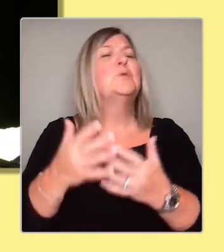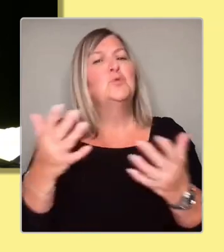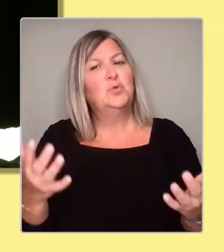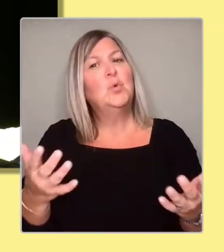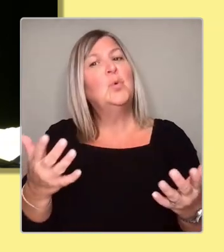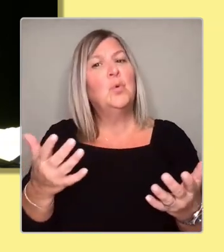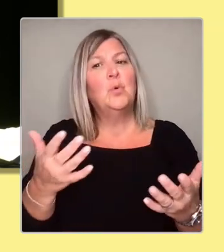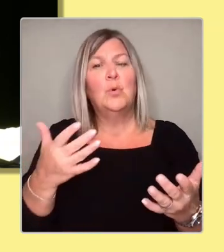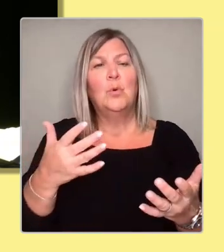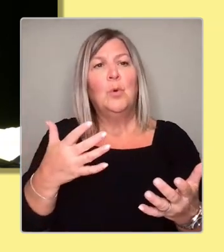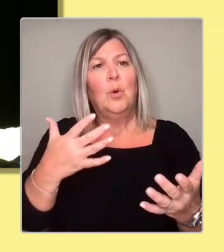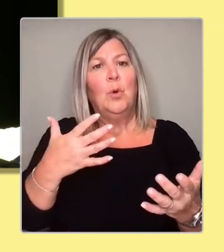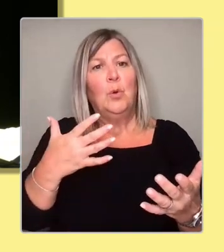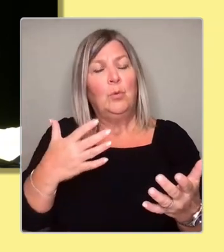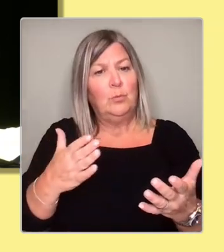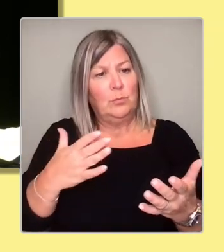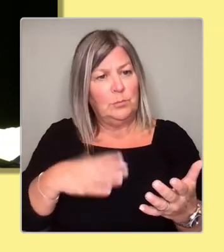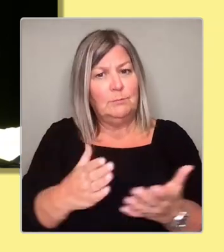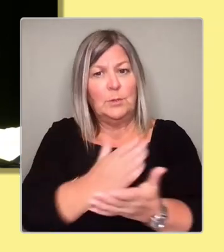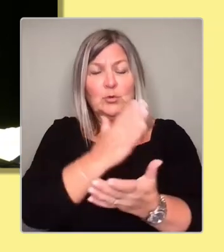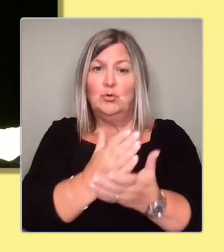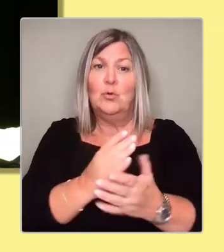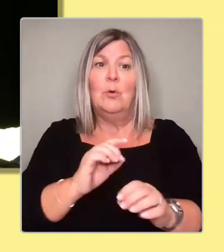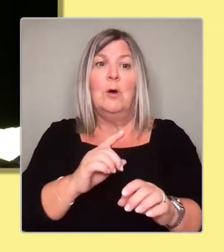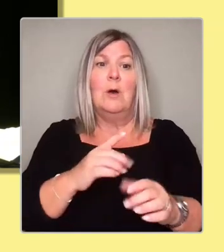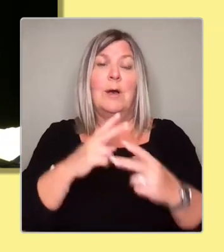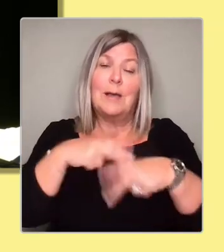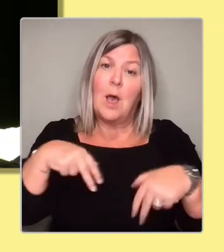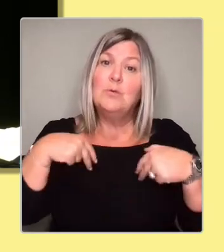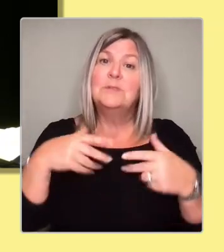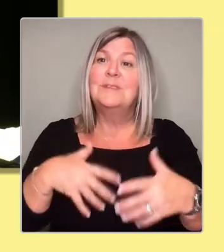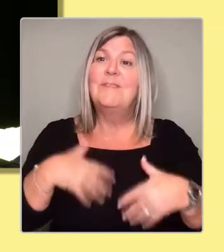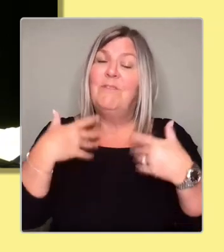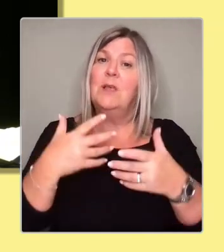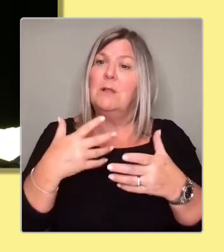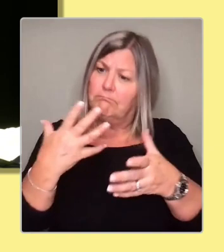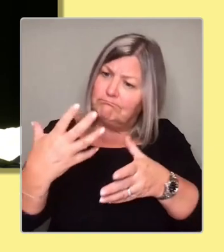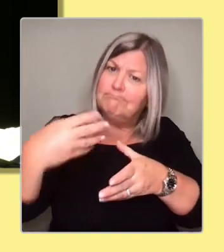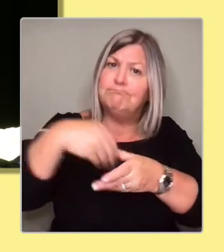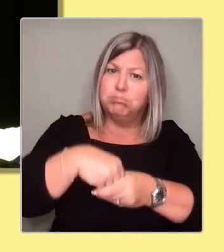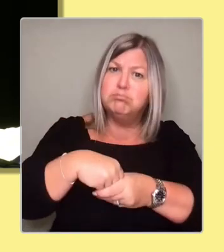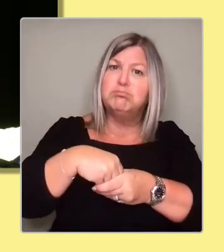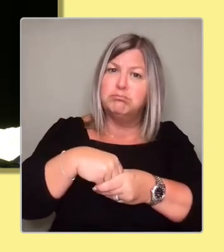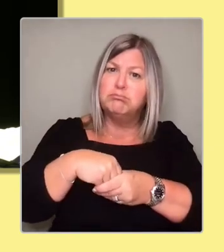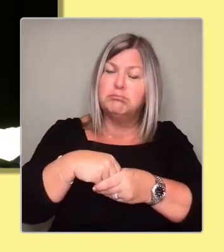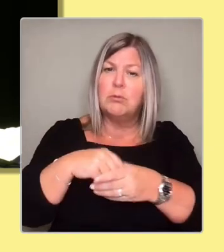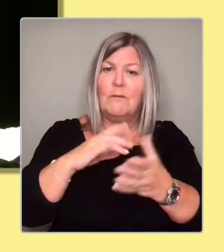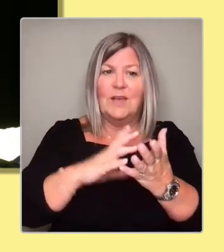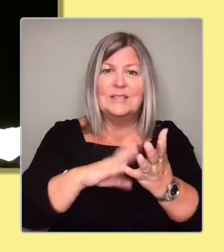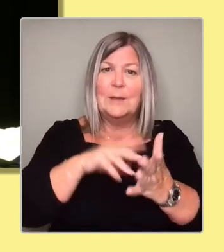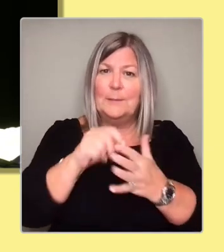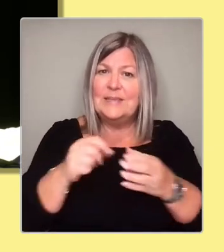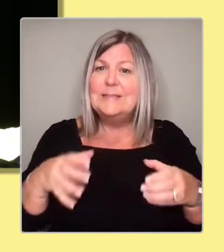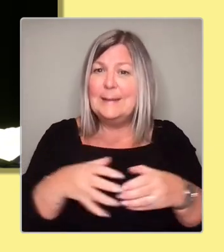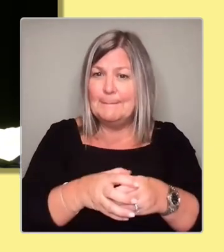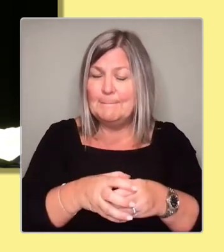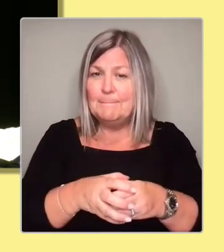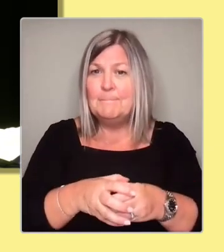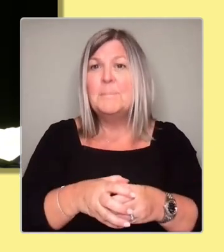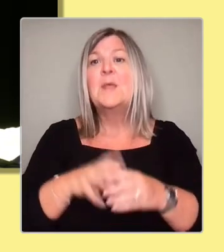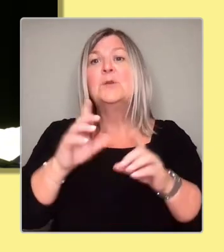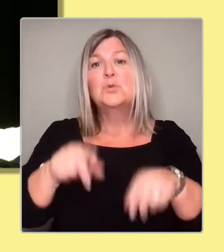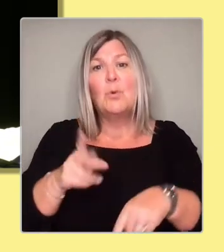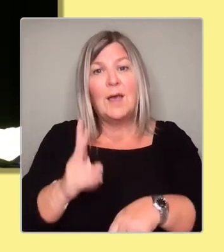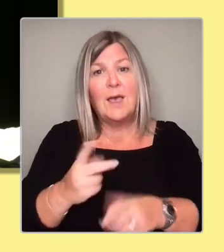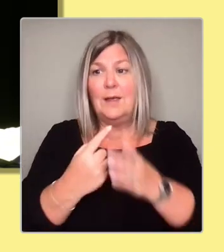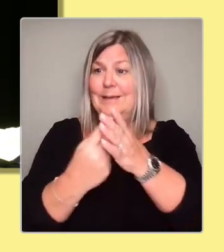the team. So what I would say is, for me, independence is absolutely about giving power into the hands